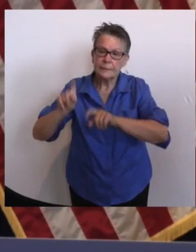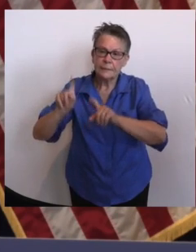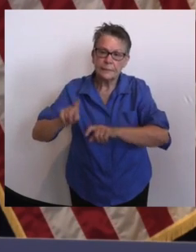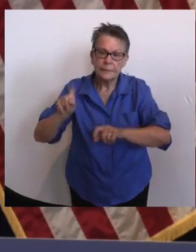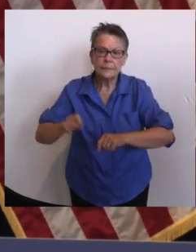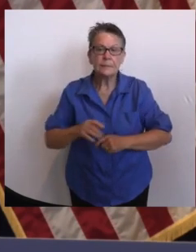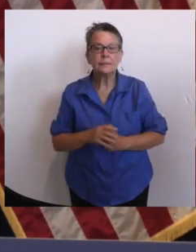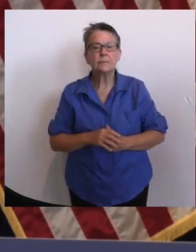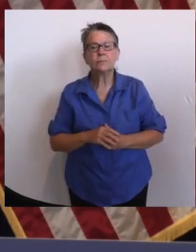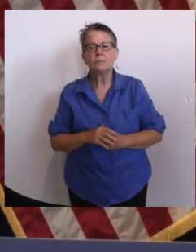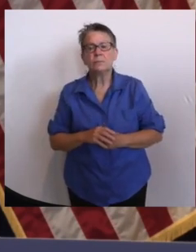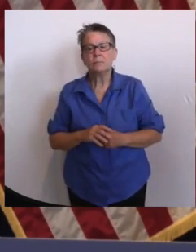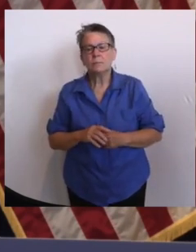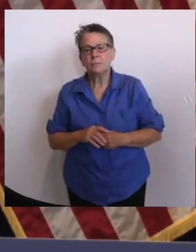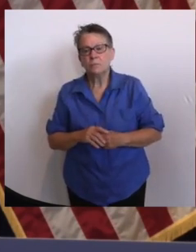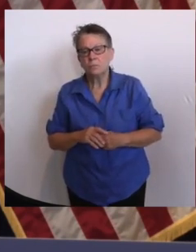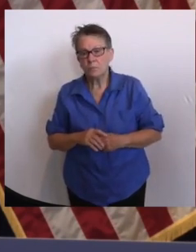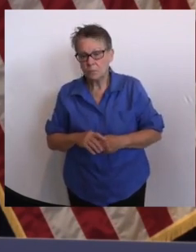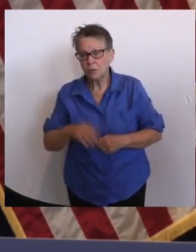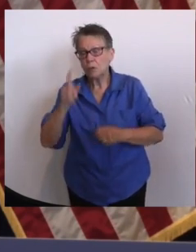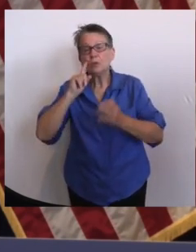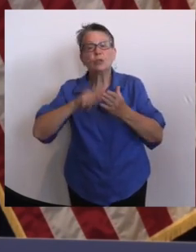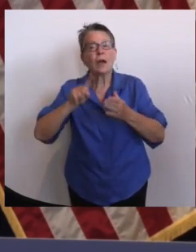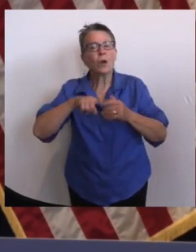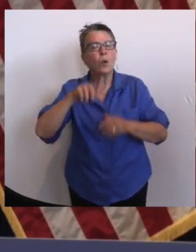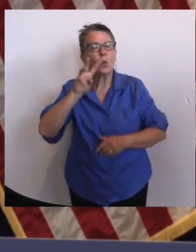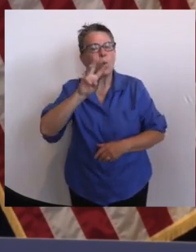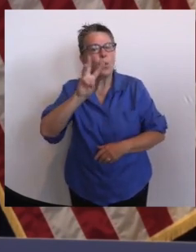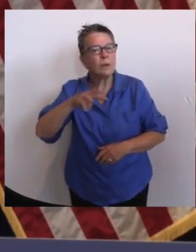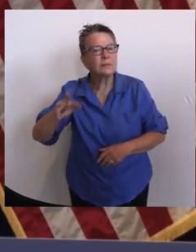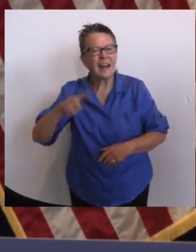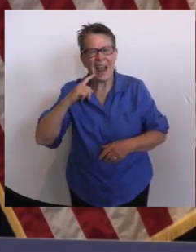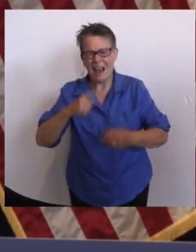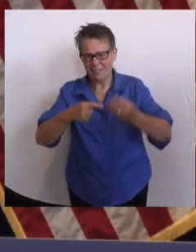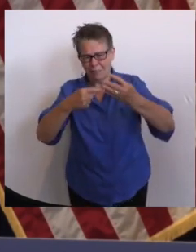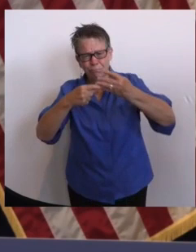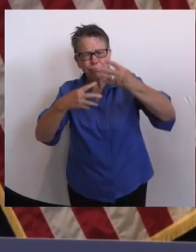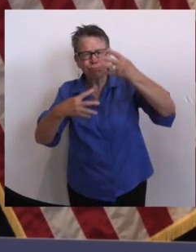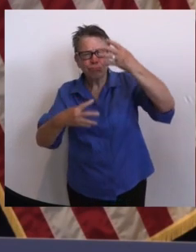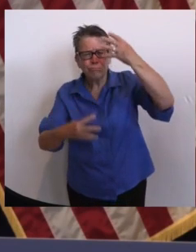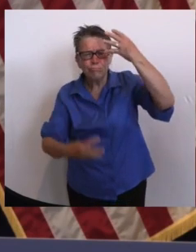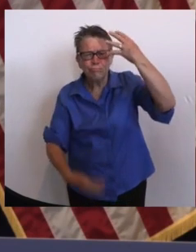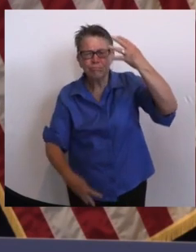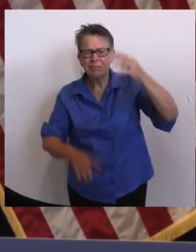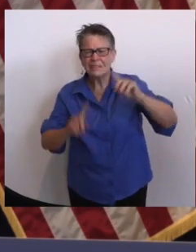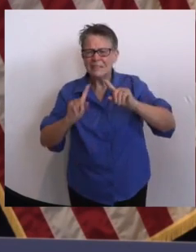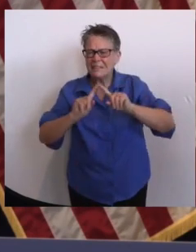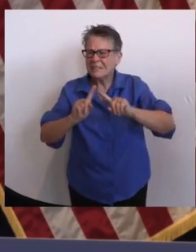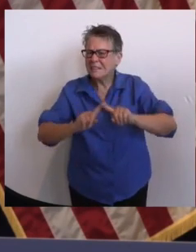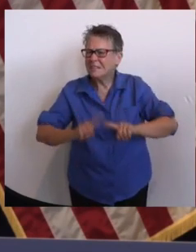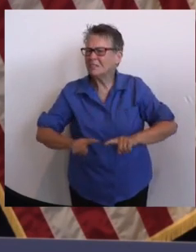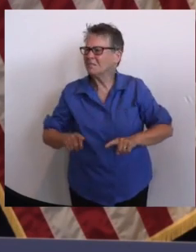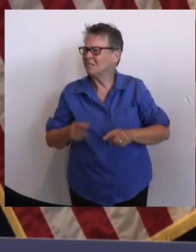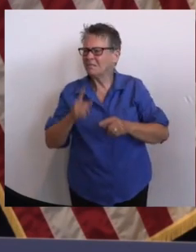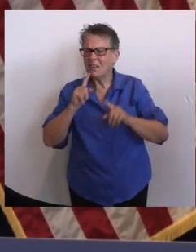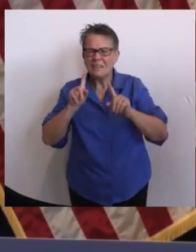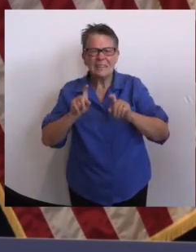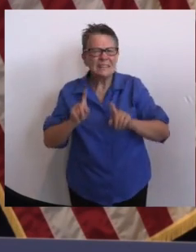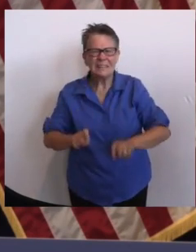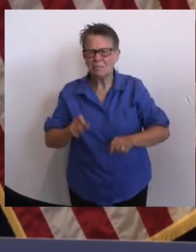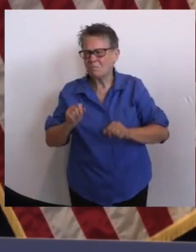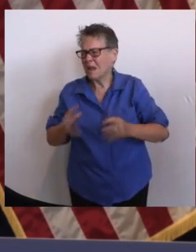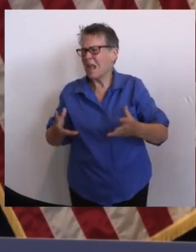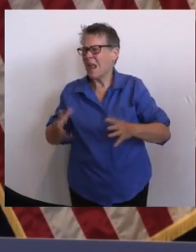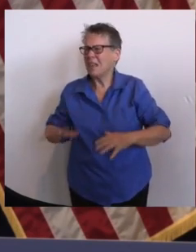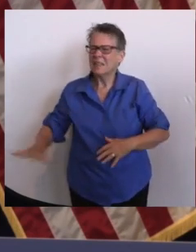and it will give you every testing site in every county where you can go, whether it's at a cost or